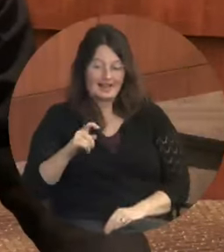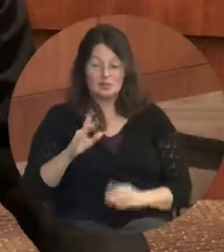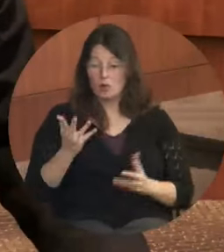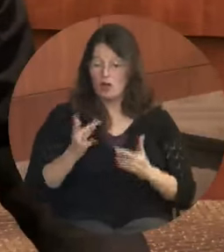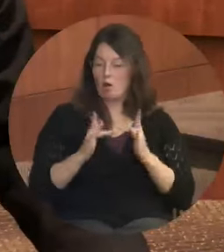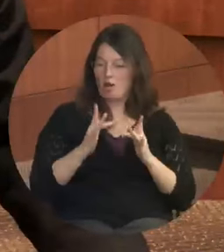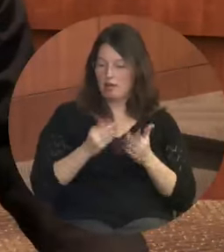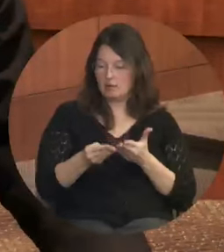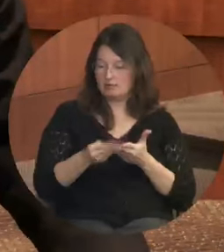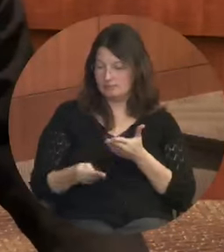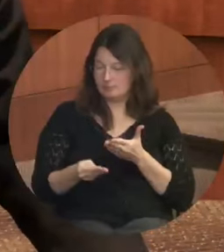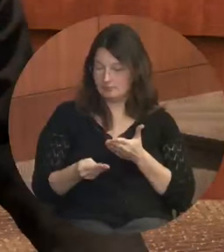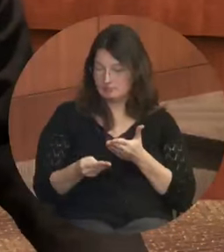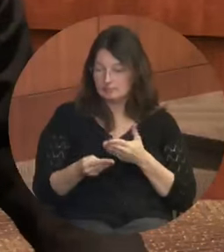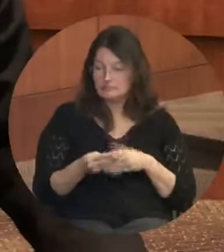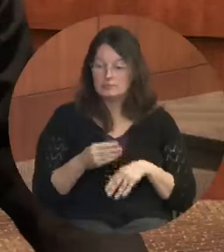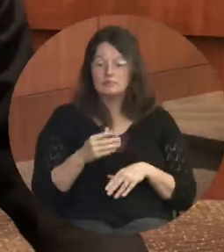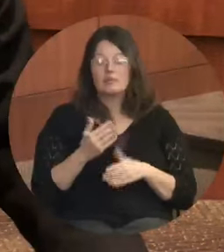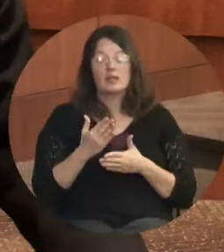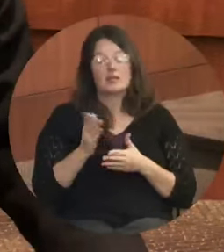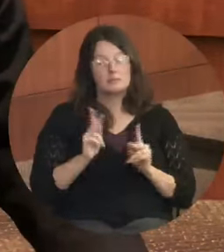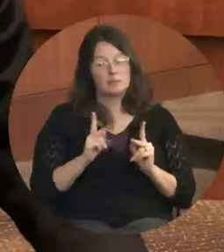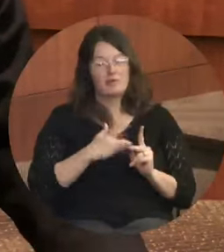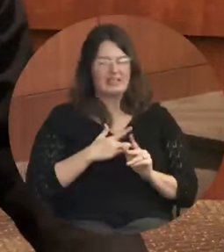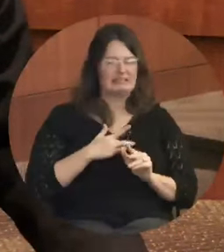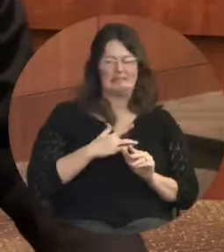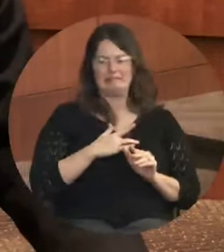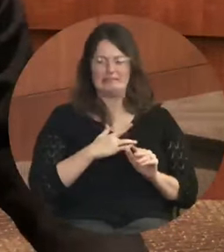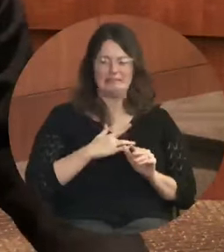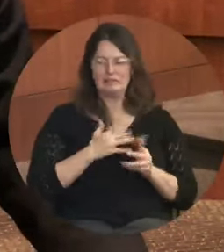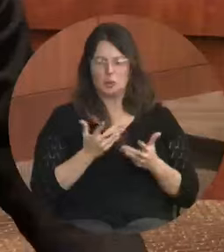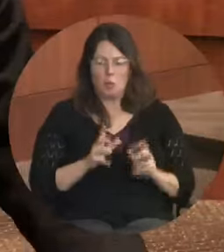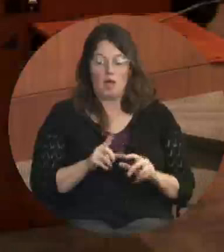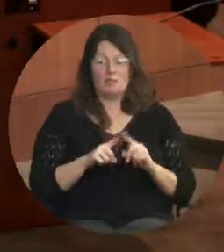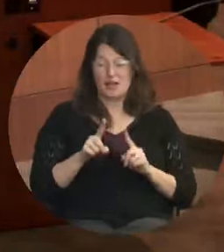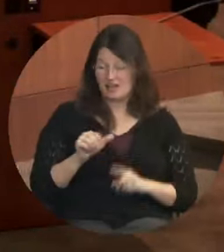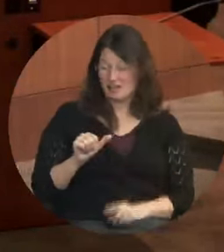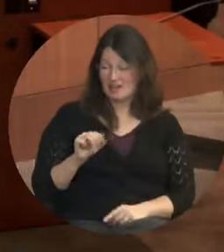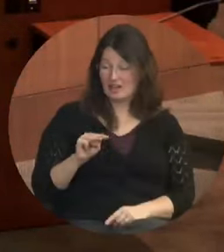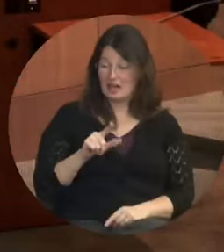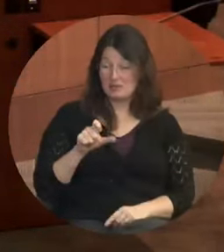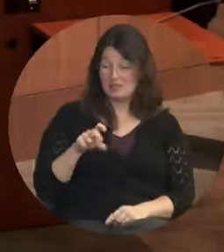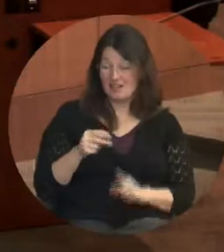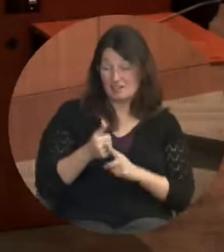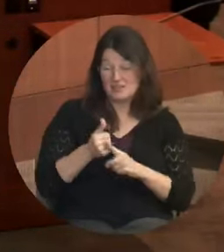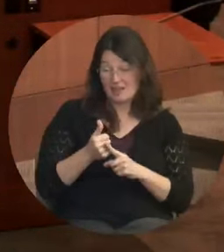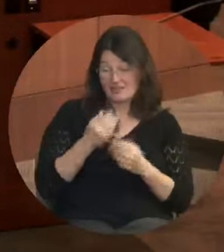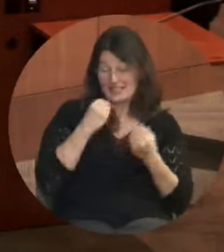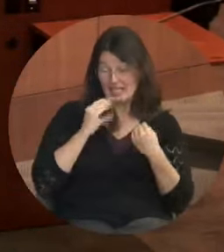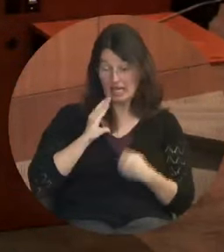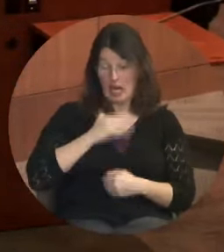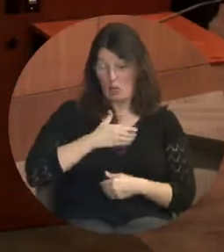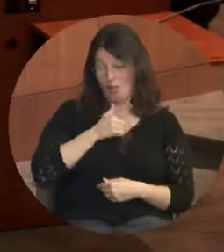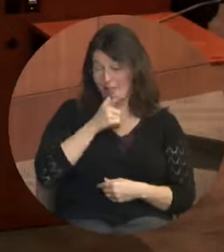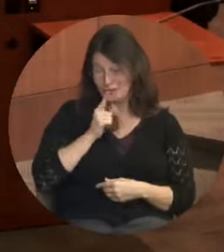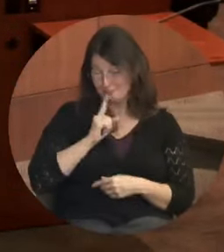And there's reluctance to do that, but that's the bottom line is Amazon's eating our lunch, right? So,